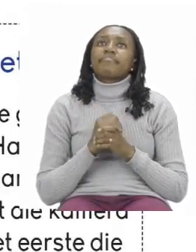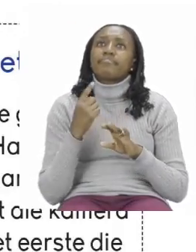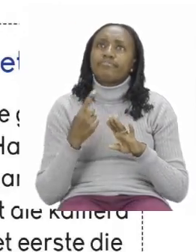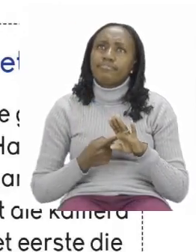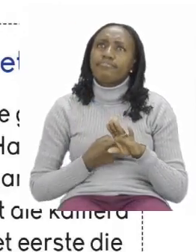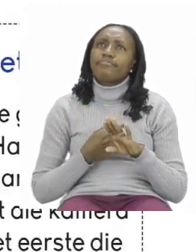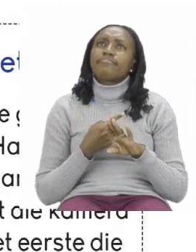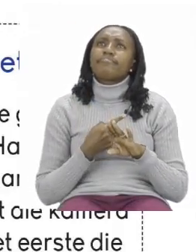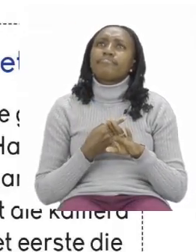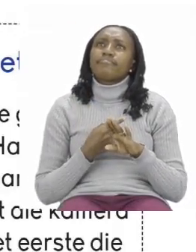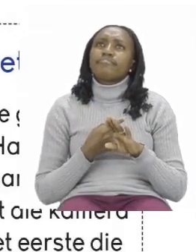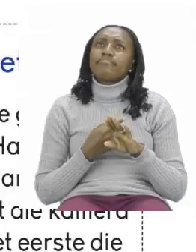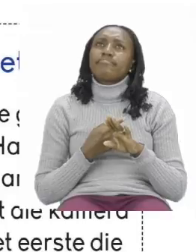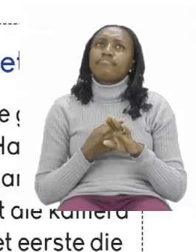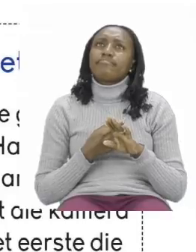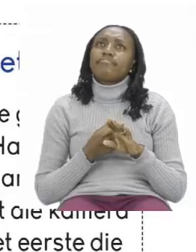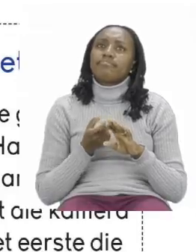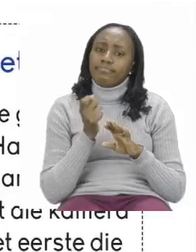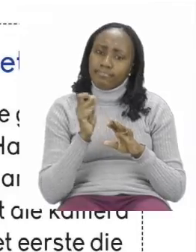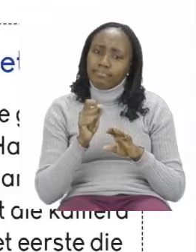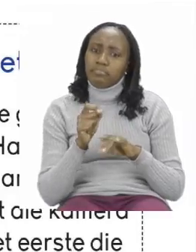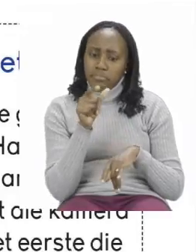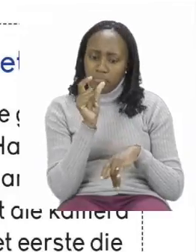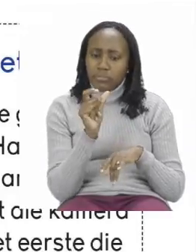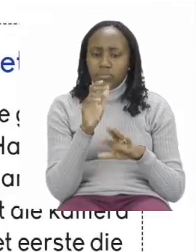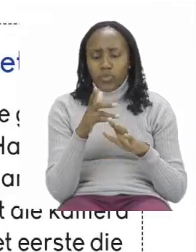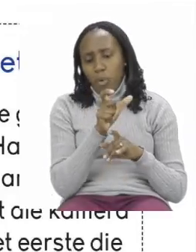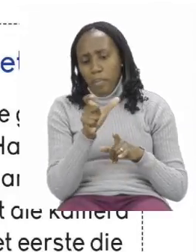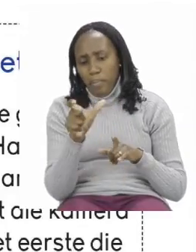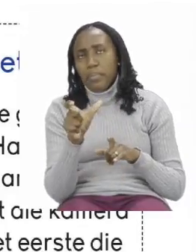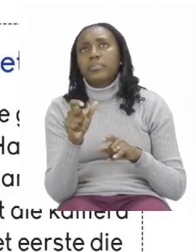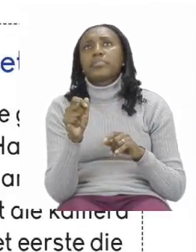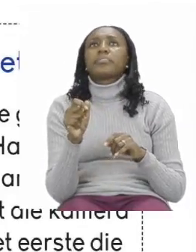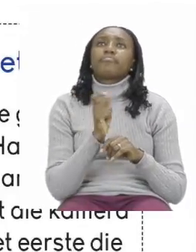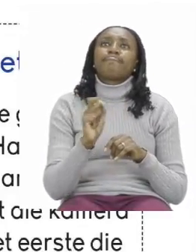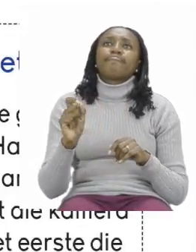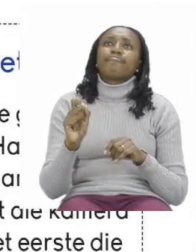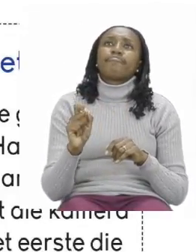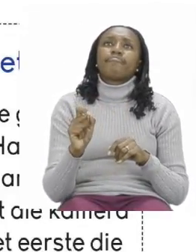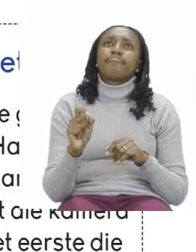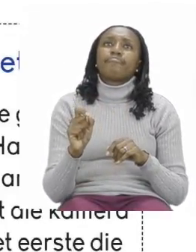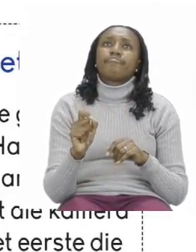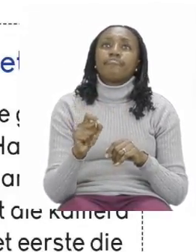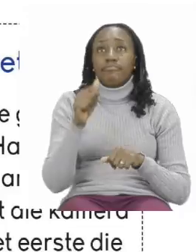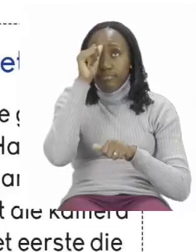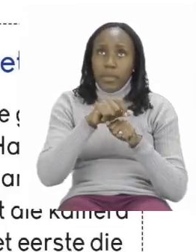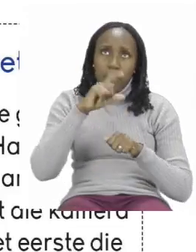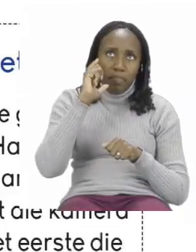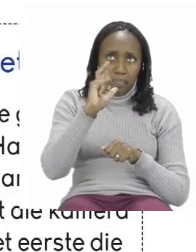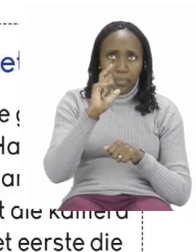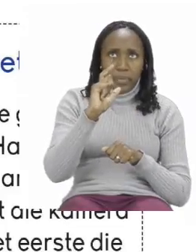you either put a word or a short sentence. Don't forget to put your capital letter at the beginning